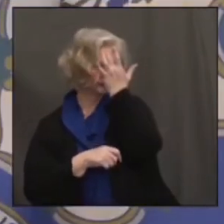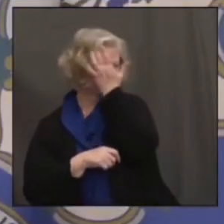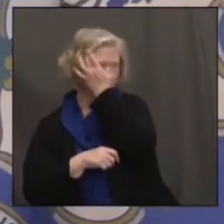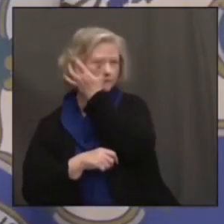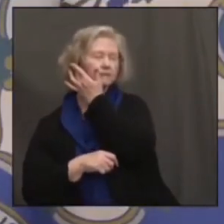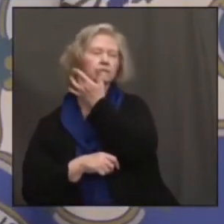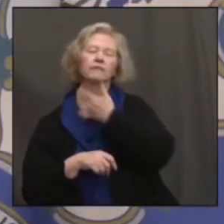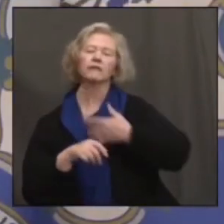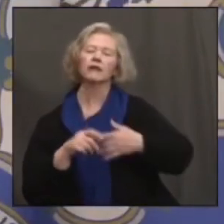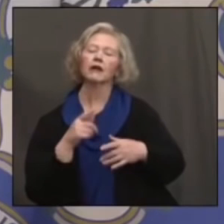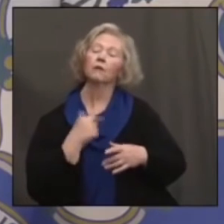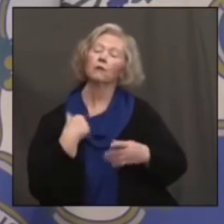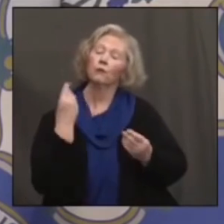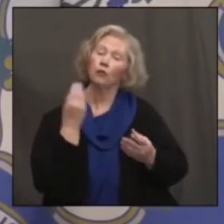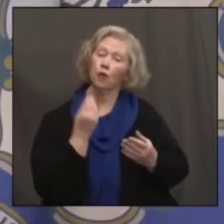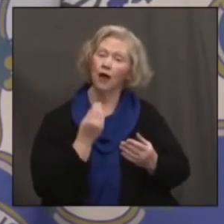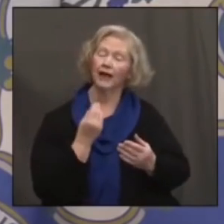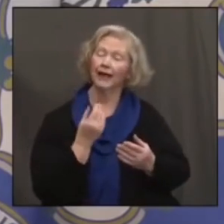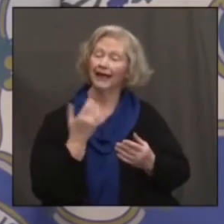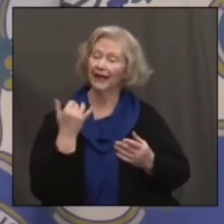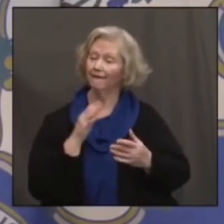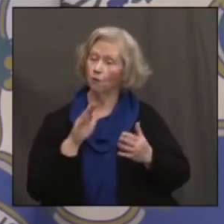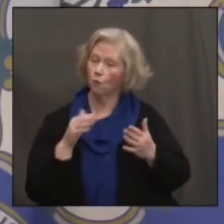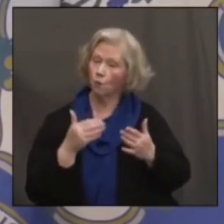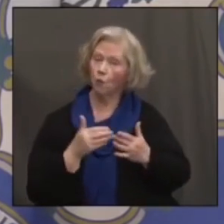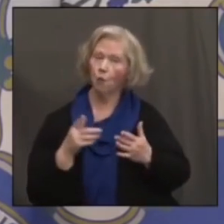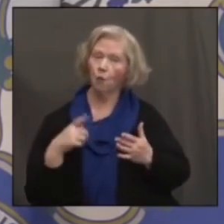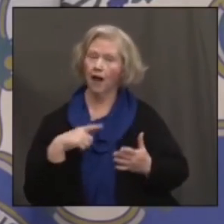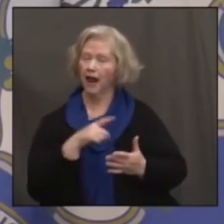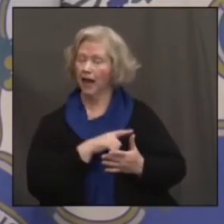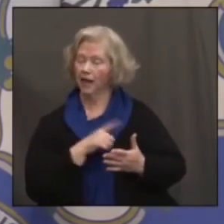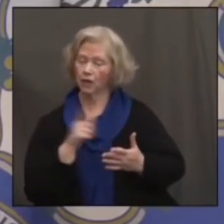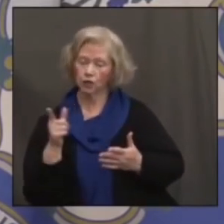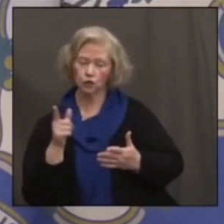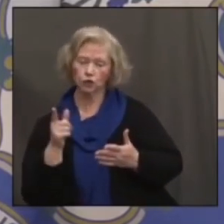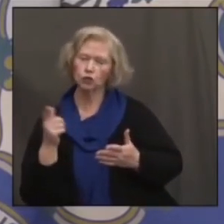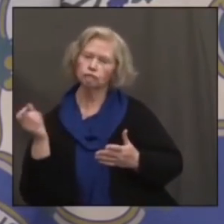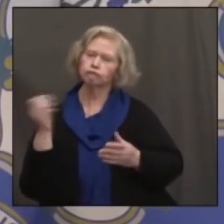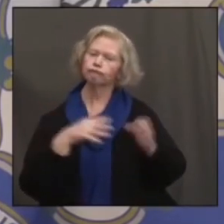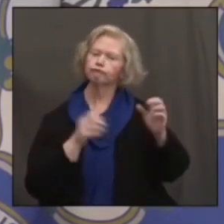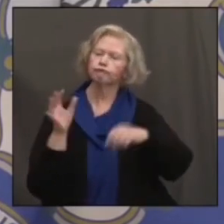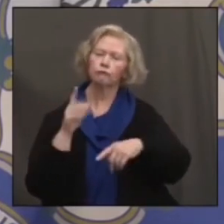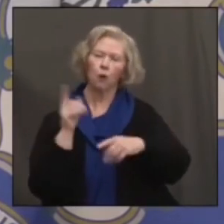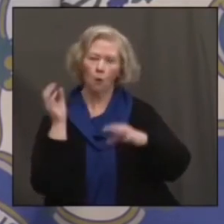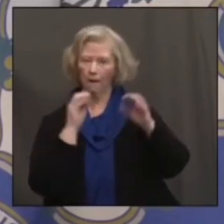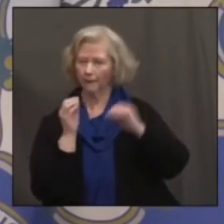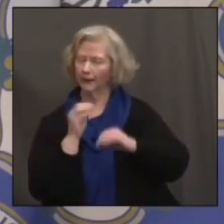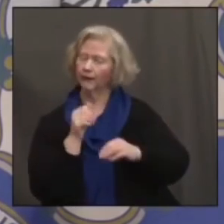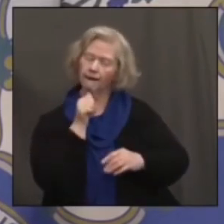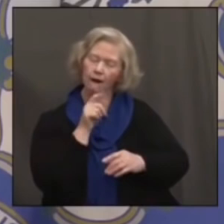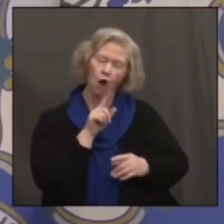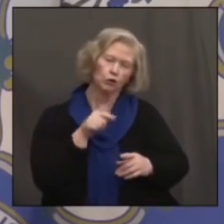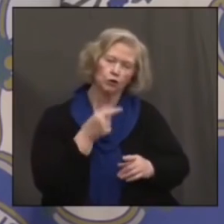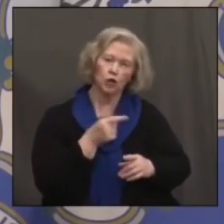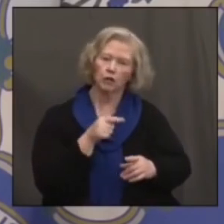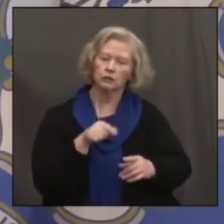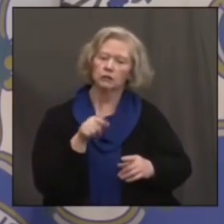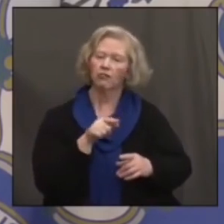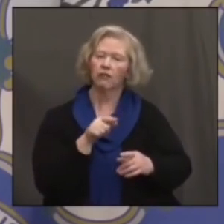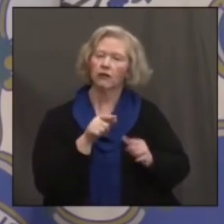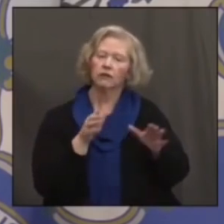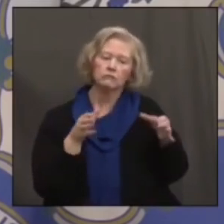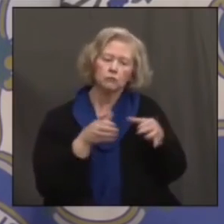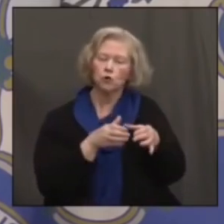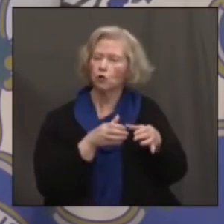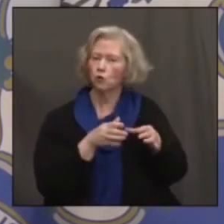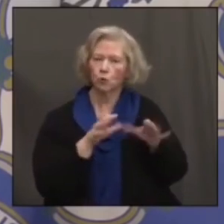Nora thought, look, it'd be better if the whole legislature wanted to opine rather than just the subcommittee of the leaders. We pointed out